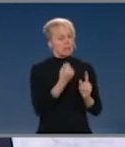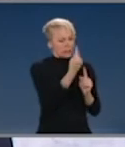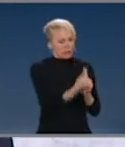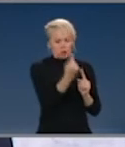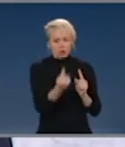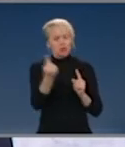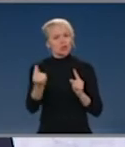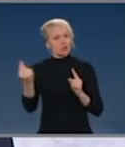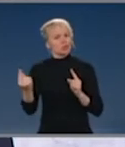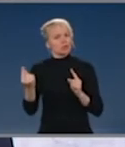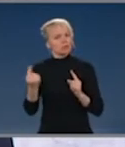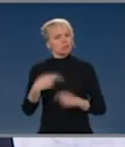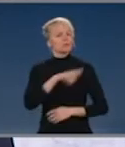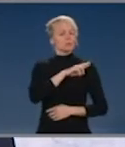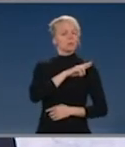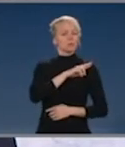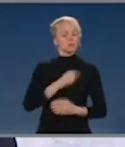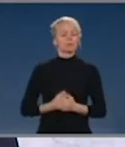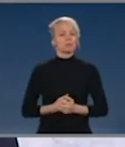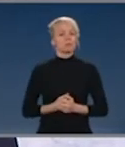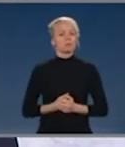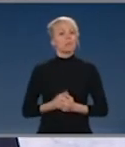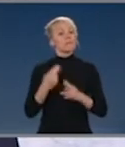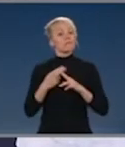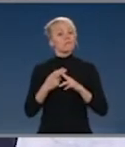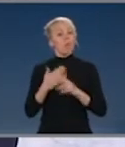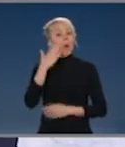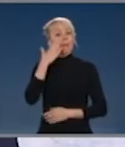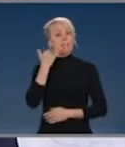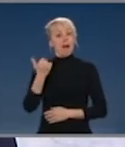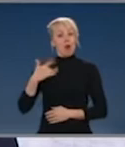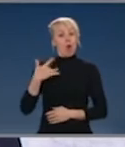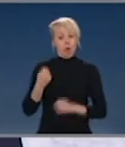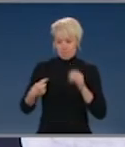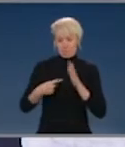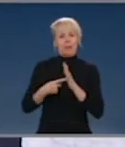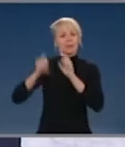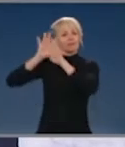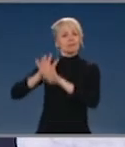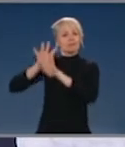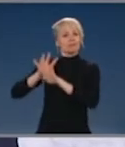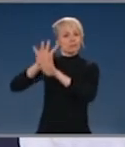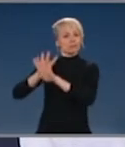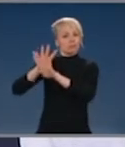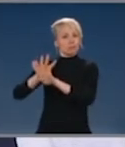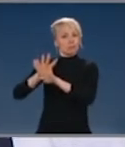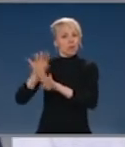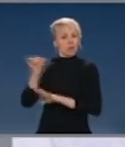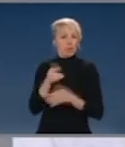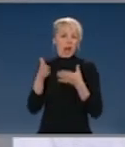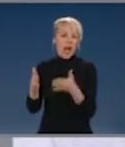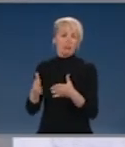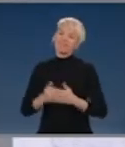responsibility and I say to them don't go not because you shouldn't express your view find another way to express your view.